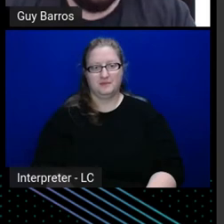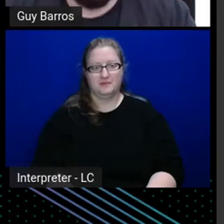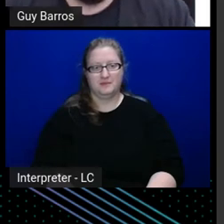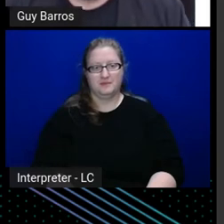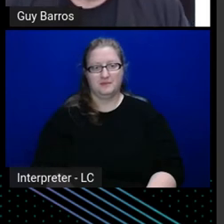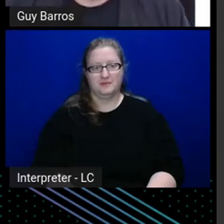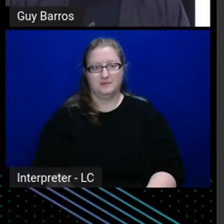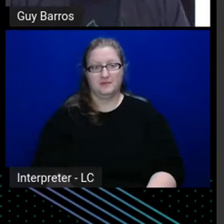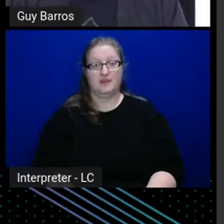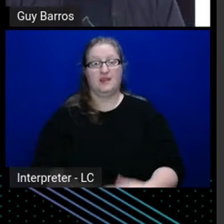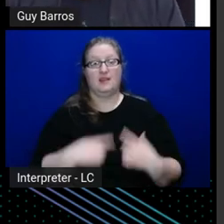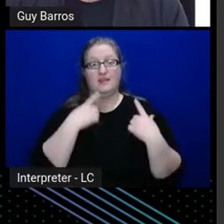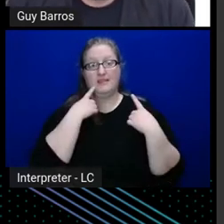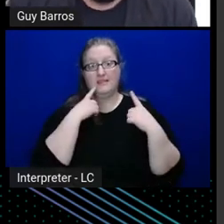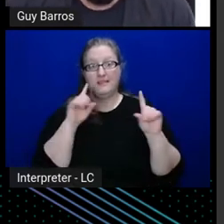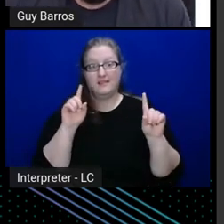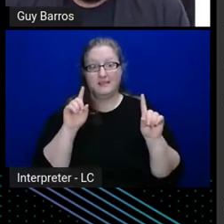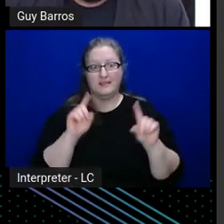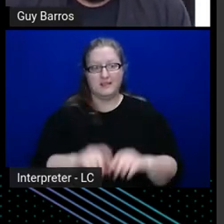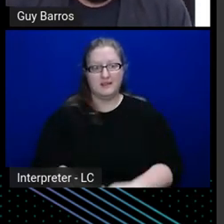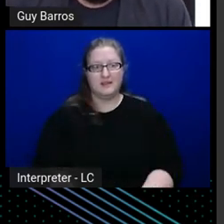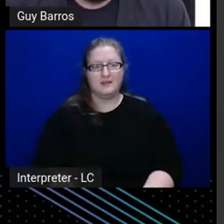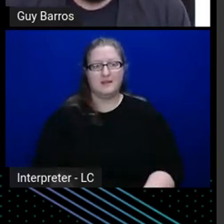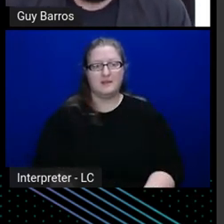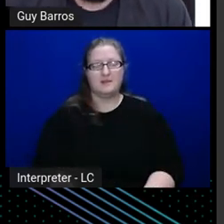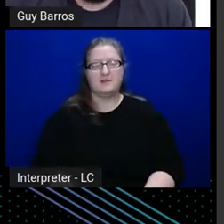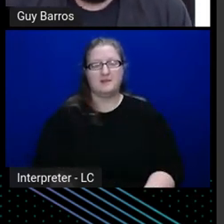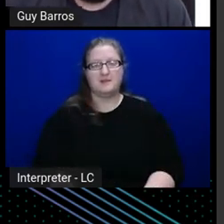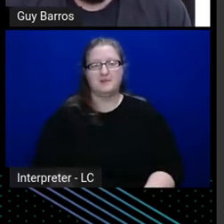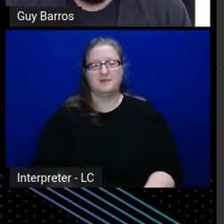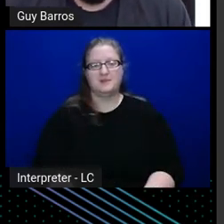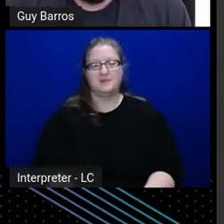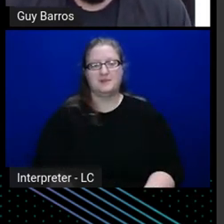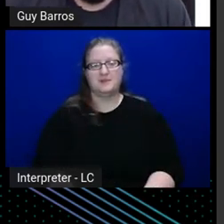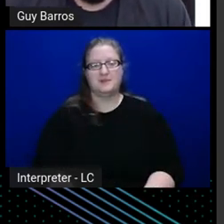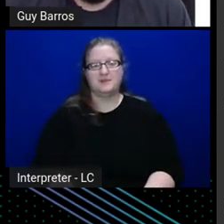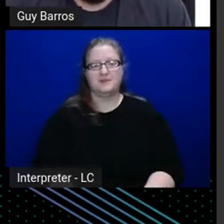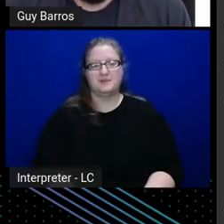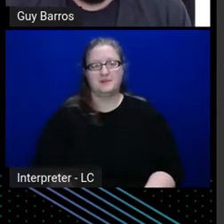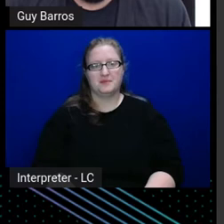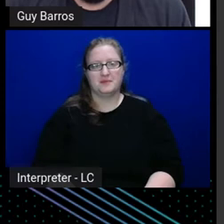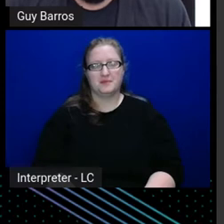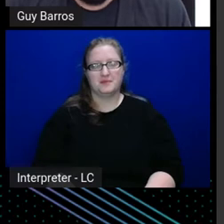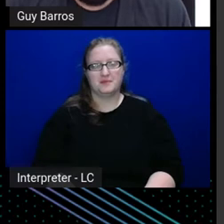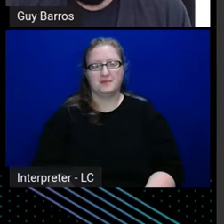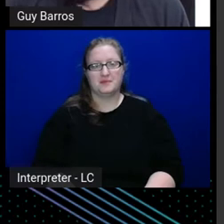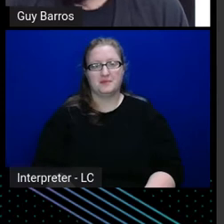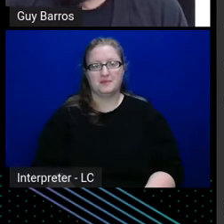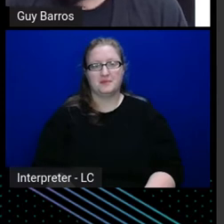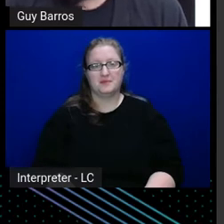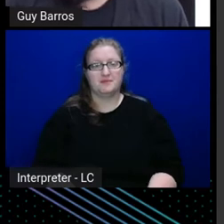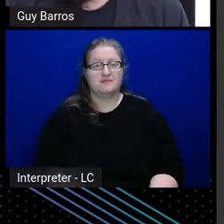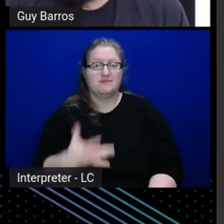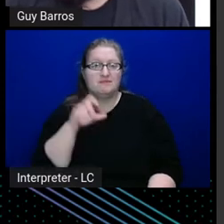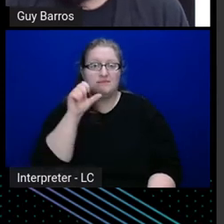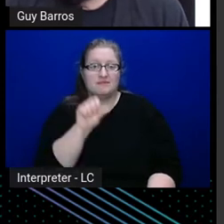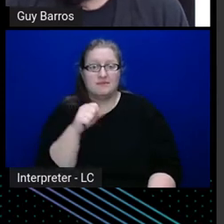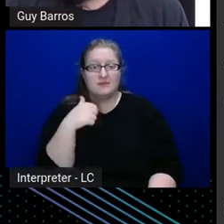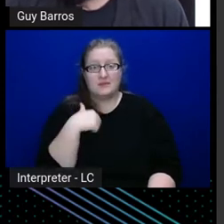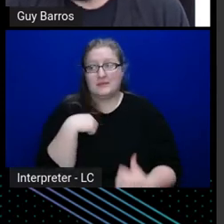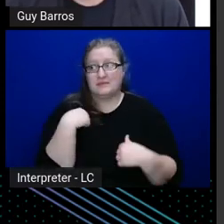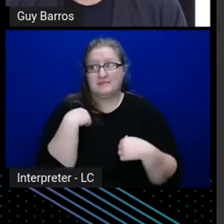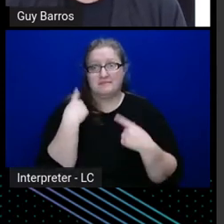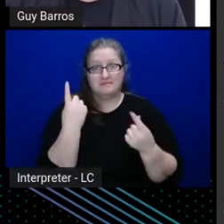there we go, okay, and yeah, and I've been doing that, when,